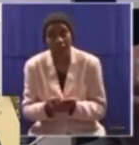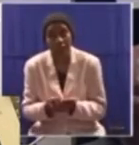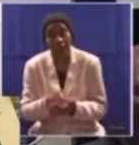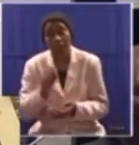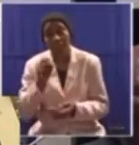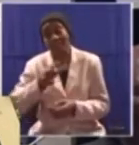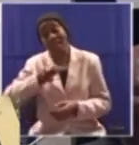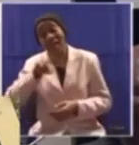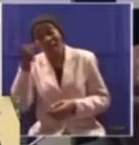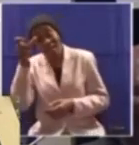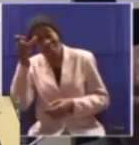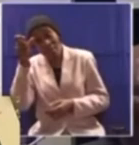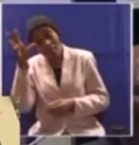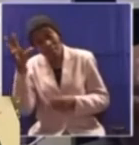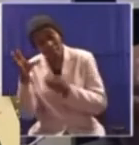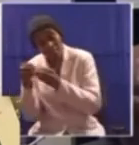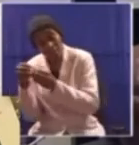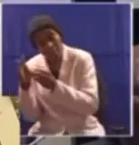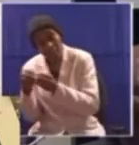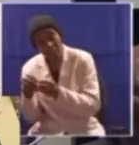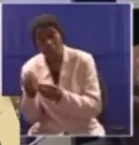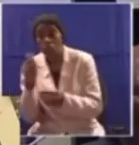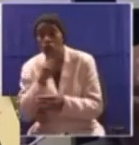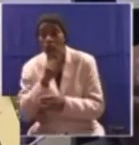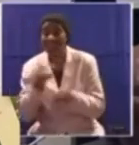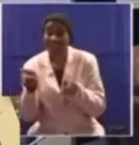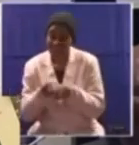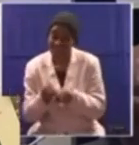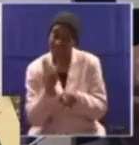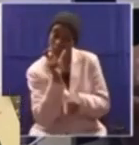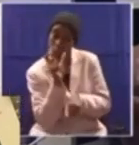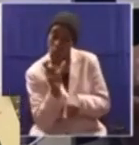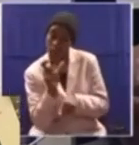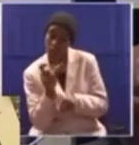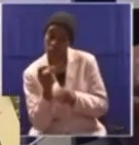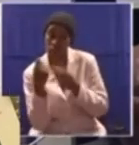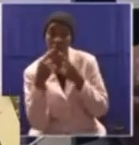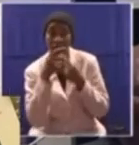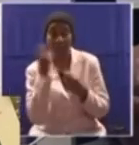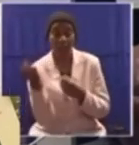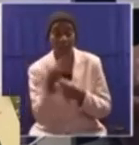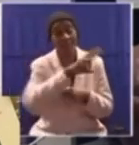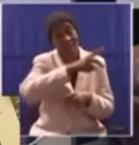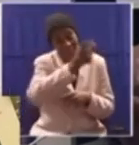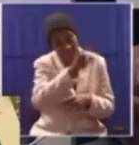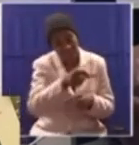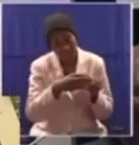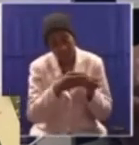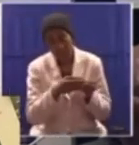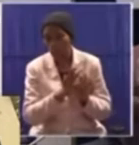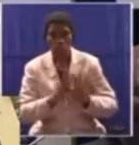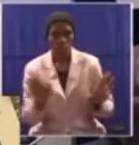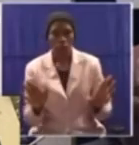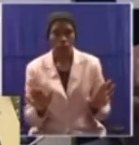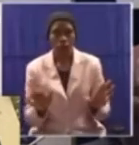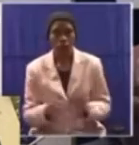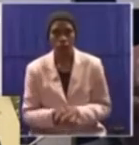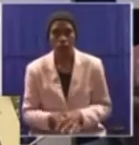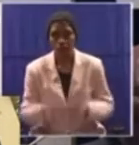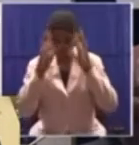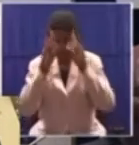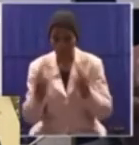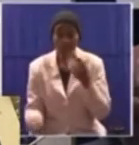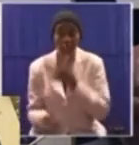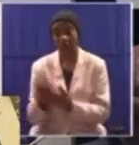other member can use that term for other members. So, a ruling was made yesterday by a presiding officer on that matter.